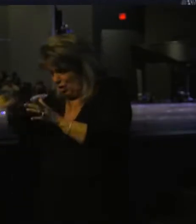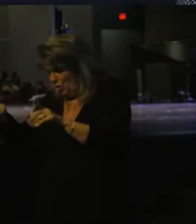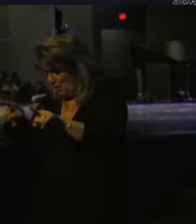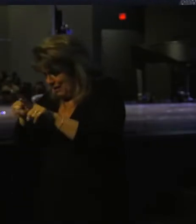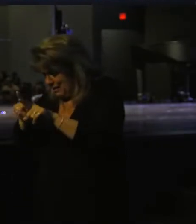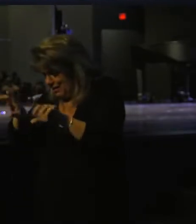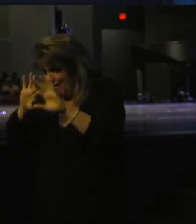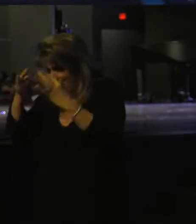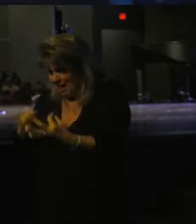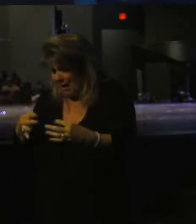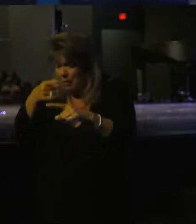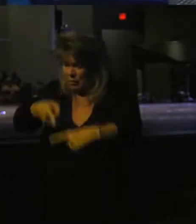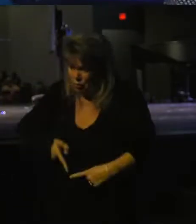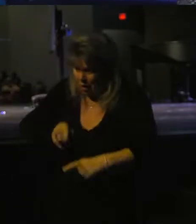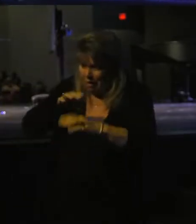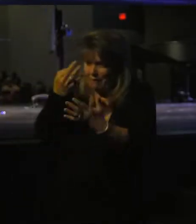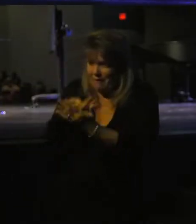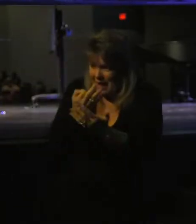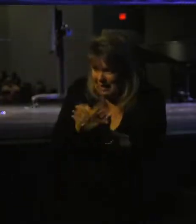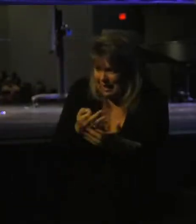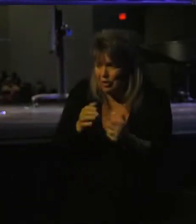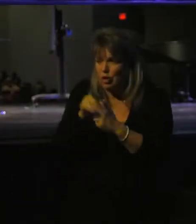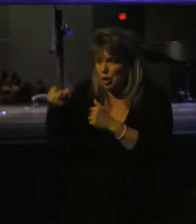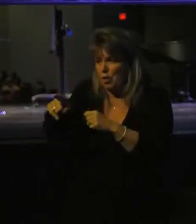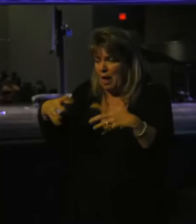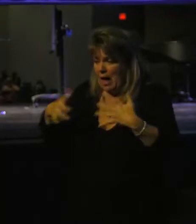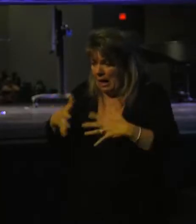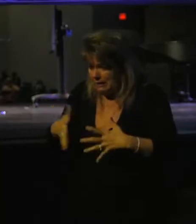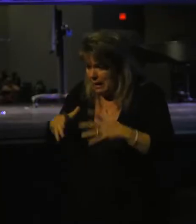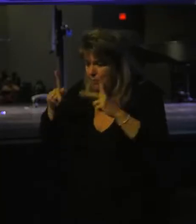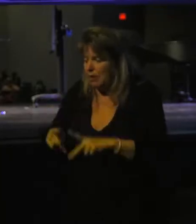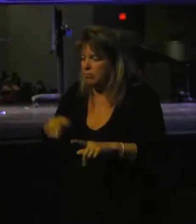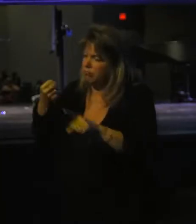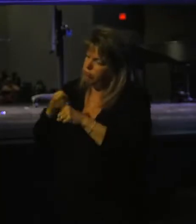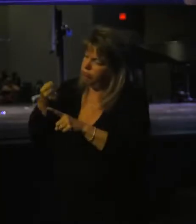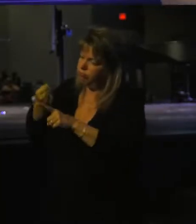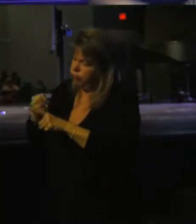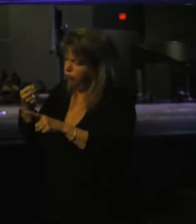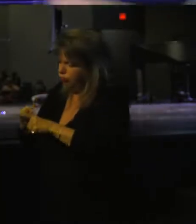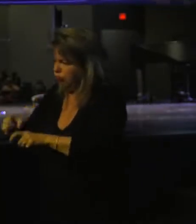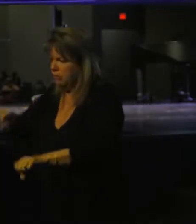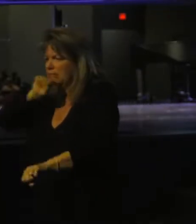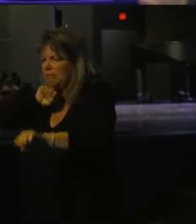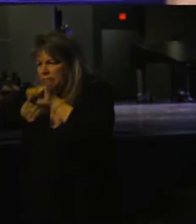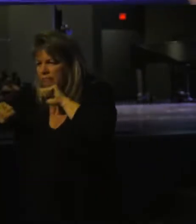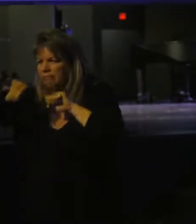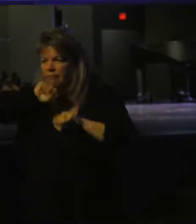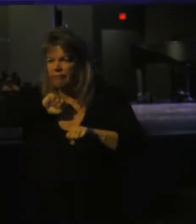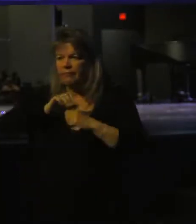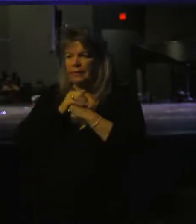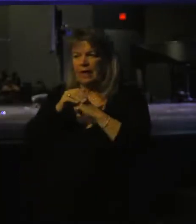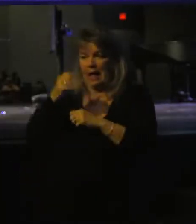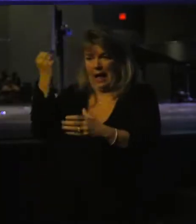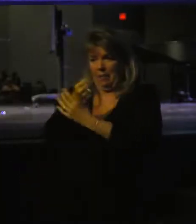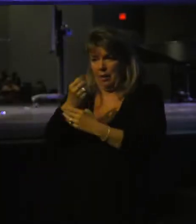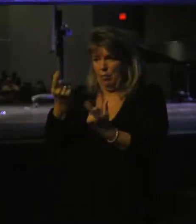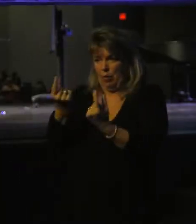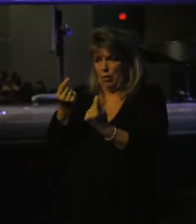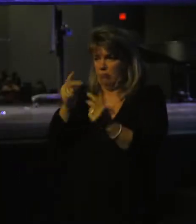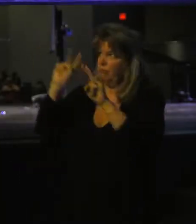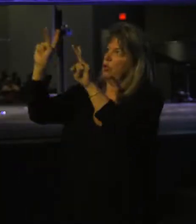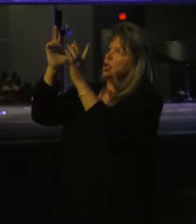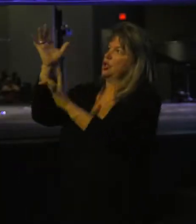financially, when you, when anxiety and depression and all the hardship come, I want to tell you what Abraham did and that's to look to Jesus.